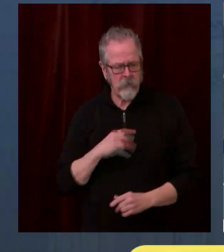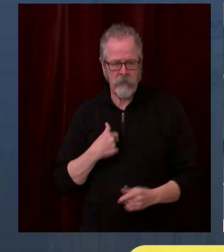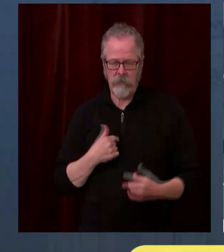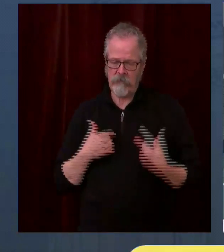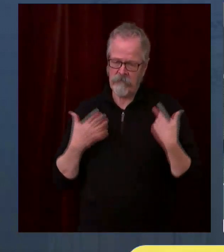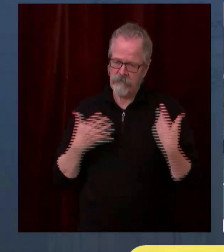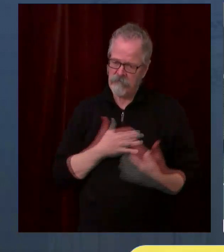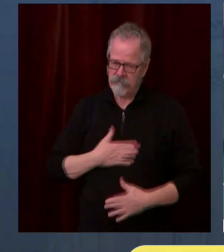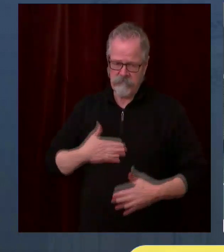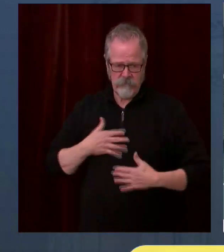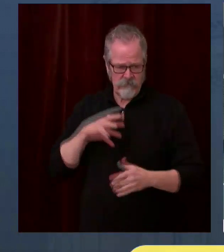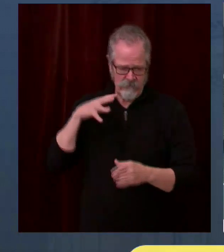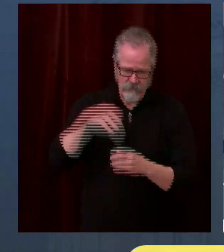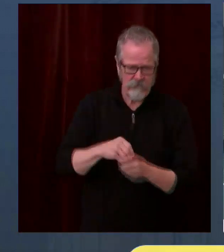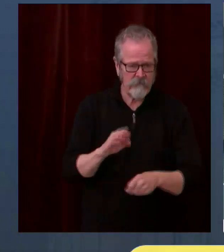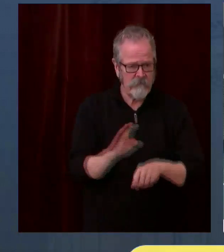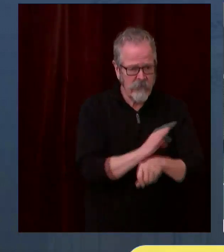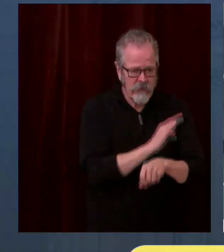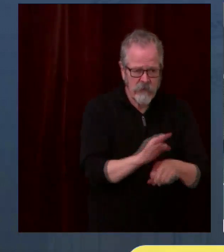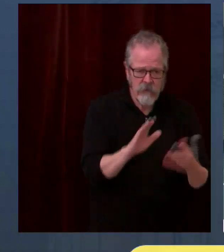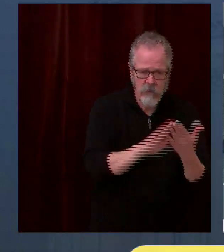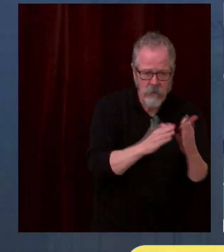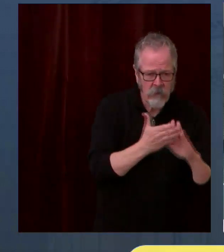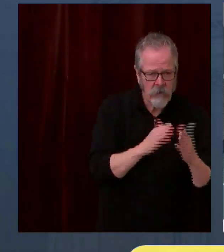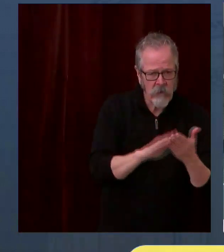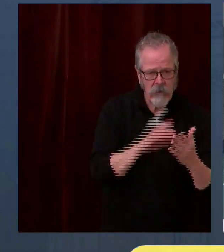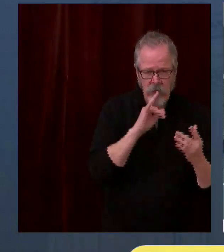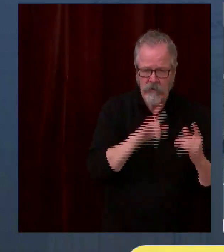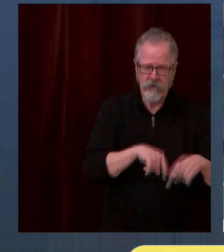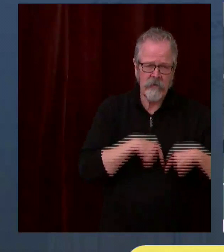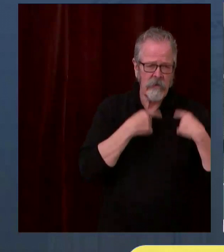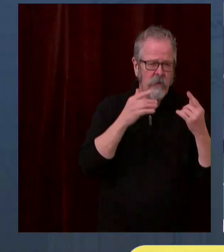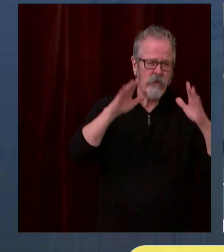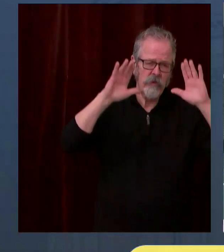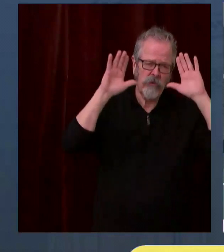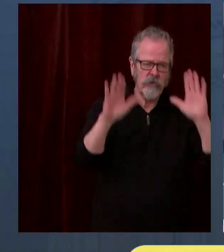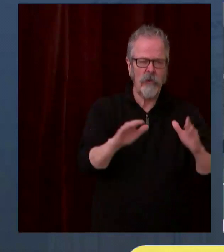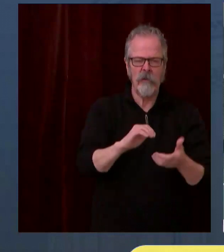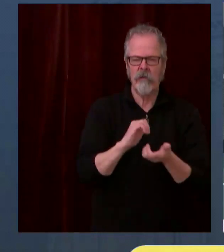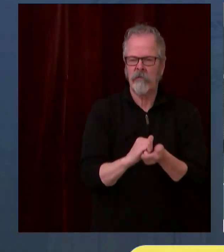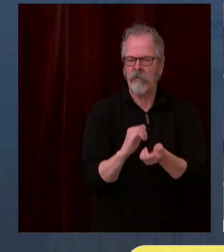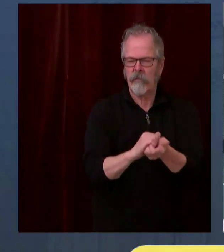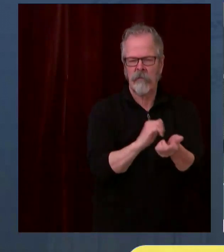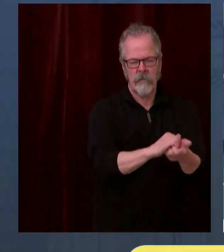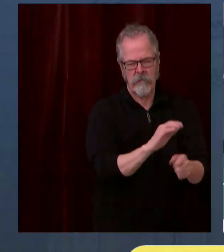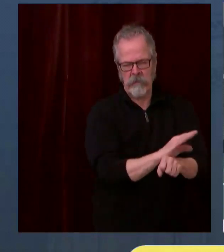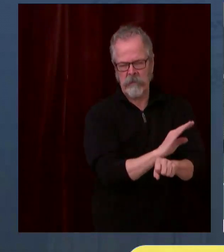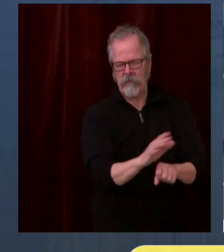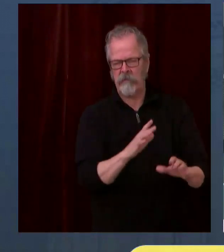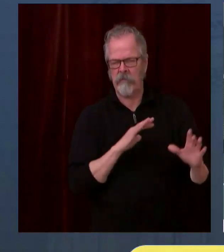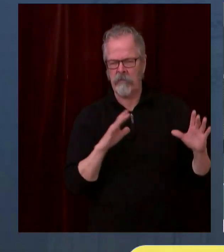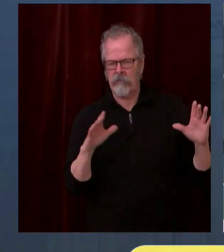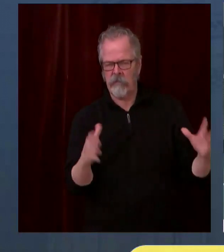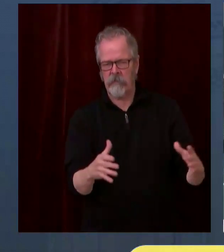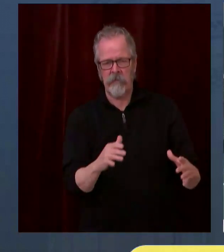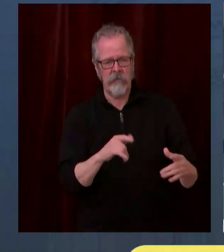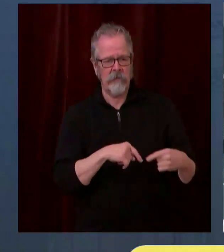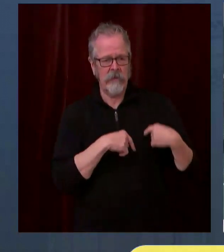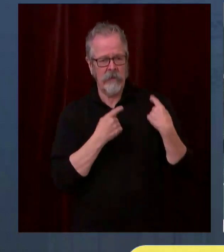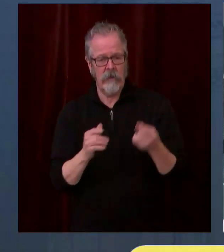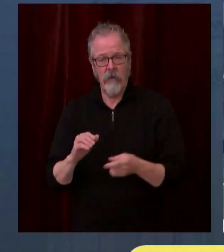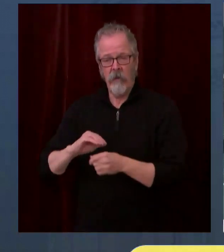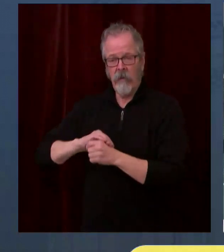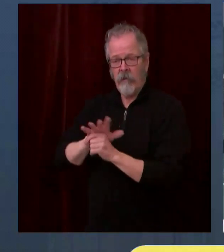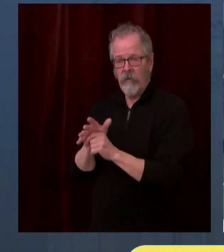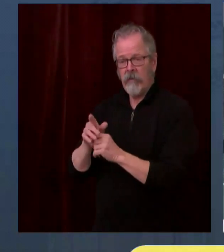business community as a whole has brought to bear really since we all had to address COVID last March. Certainly